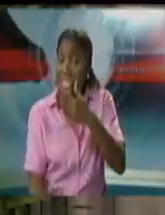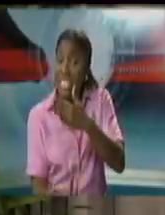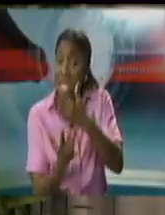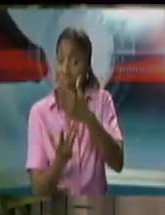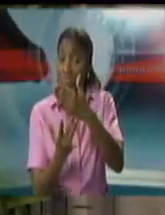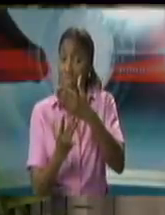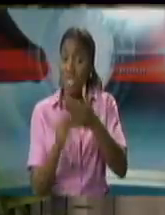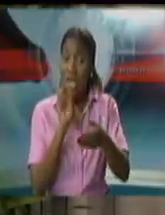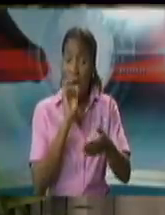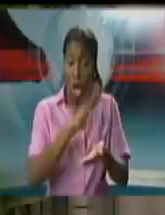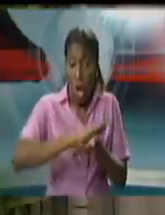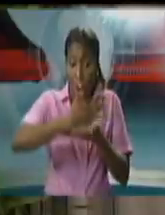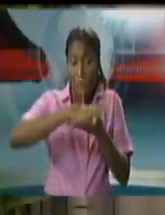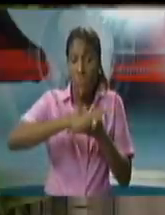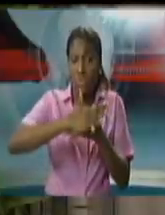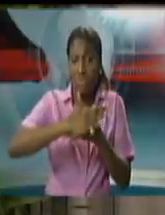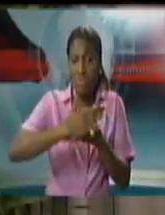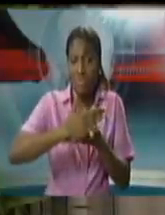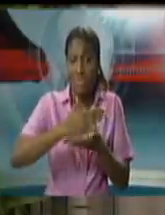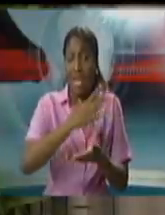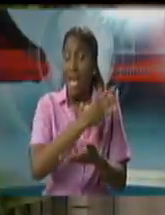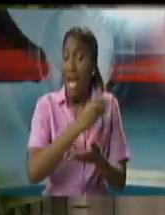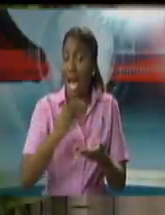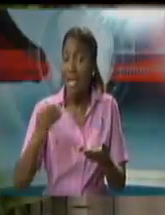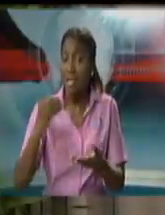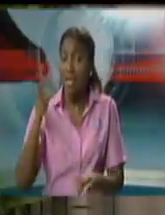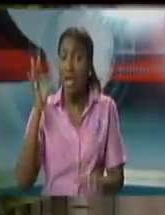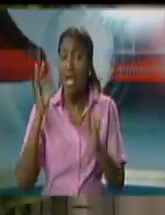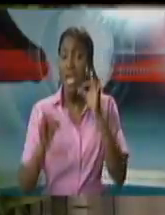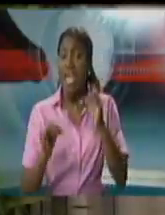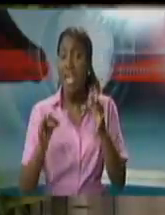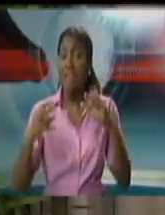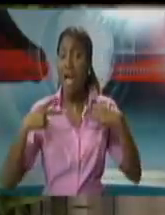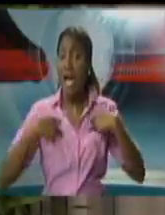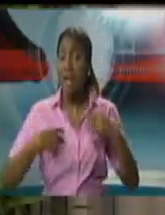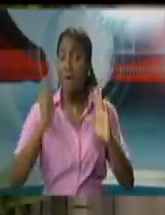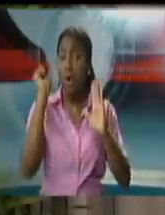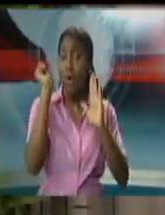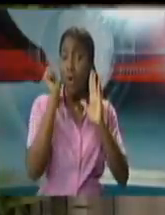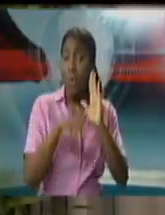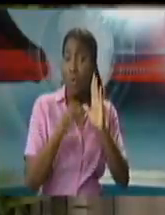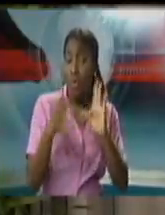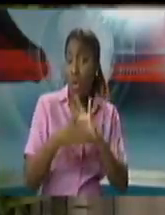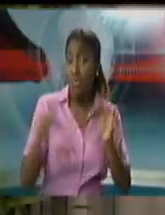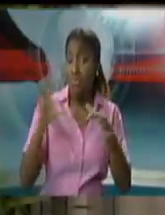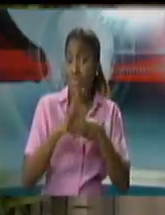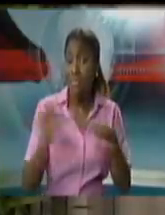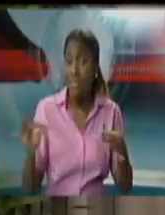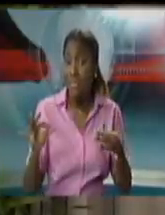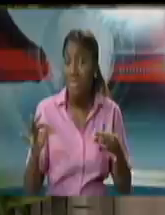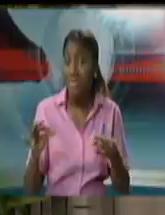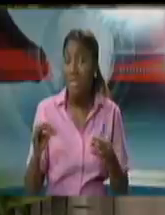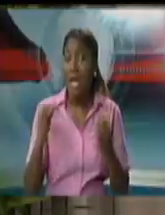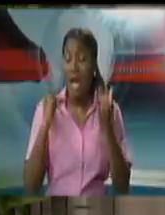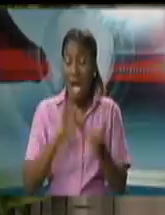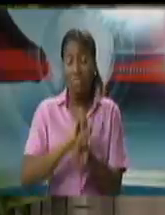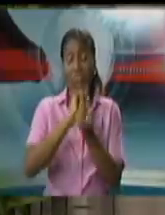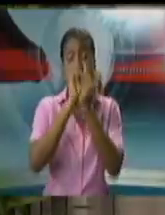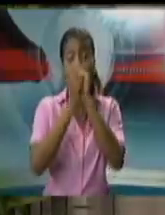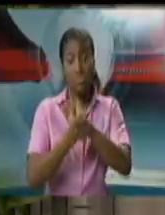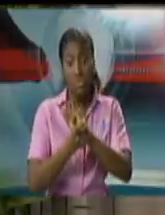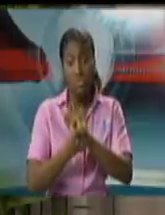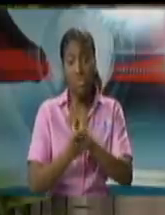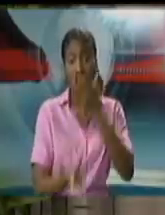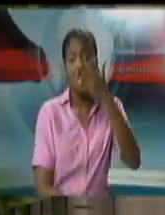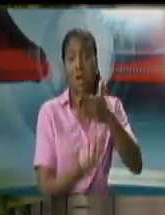how cases move ahead in particular criminal trials including complex fraud number four very